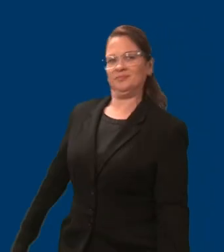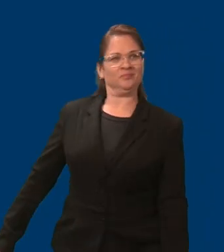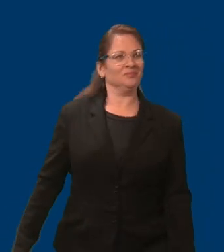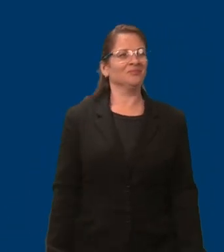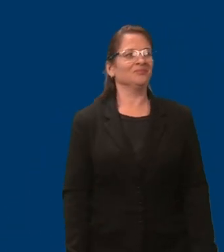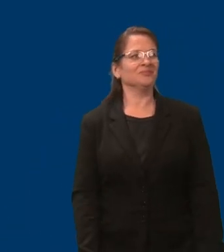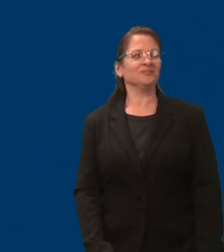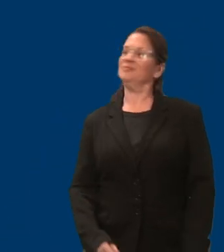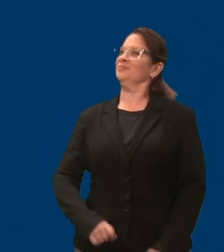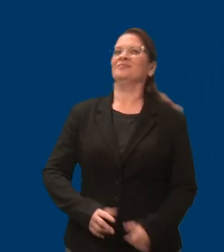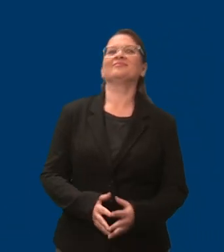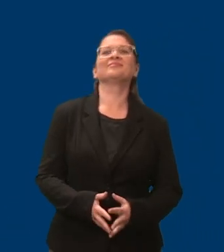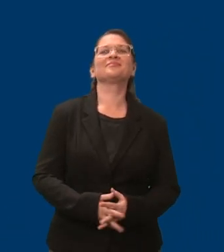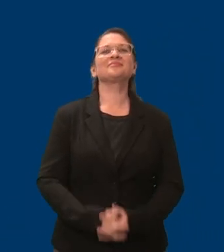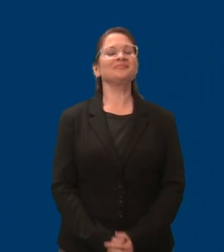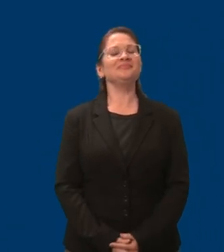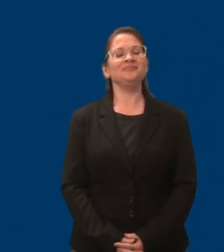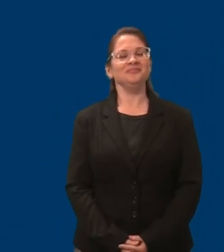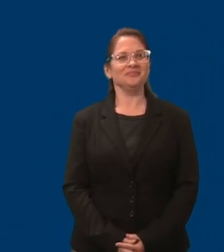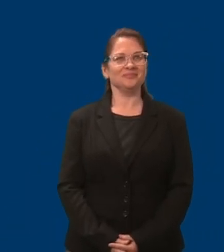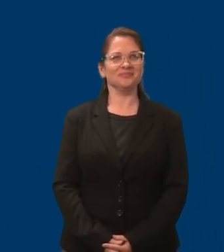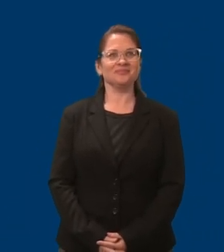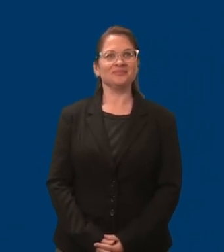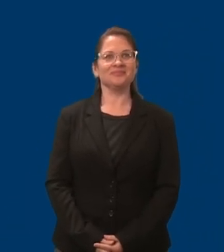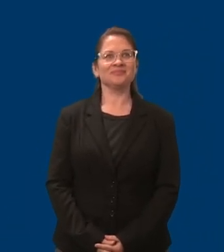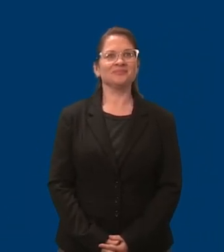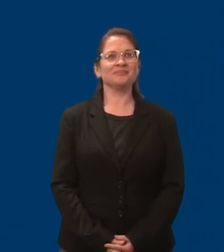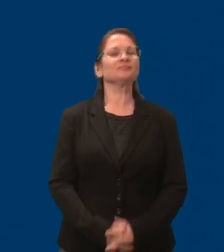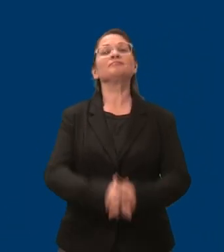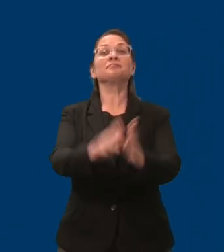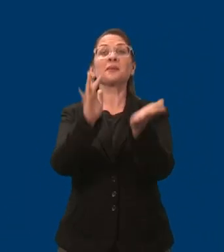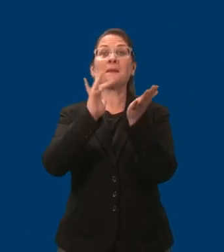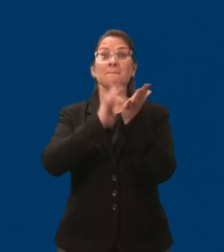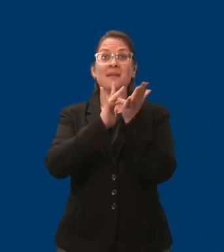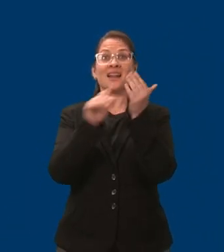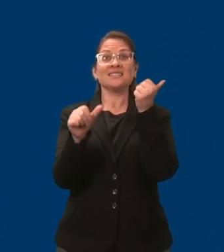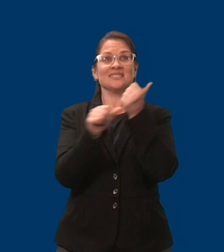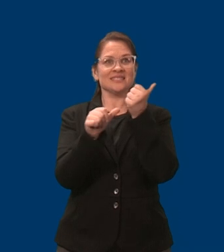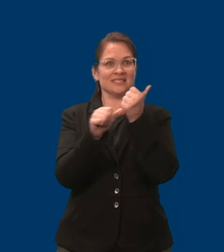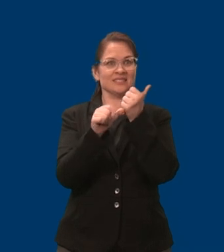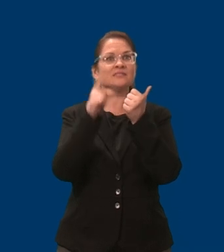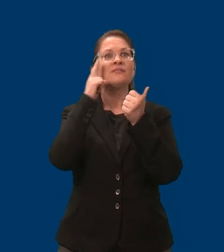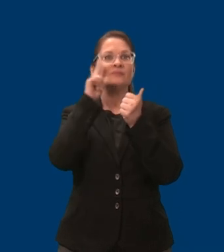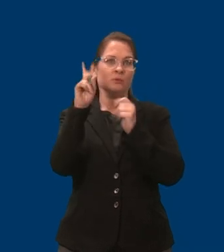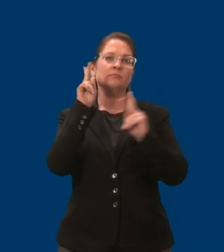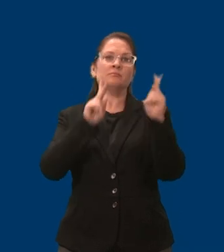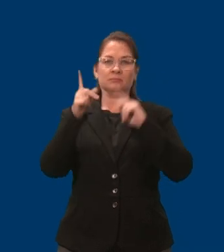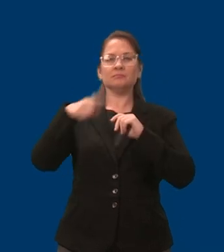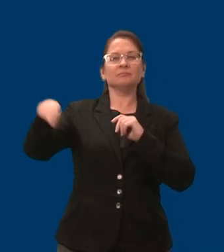Medical Assistance for Employed Persons with Disabilities